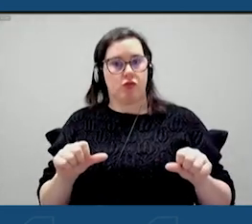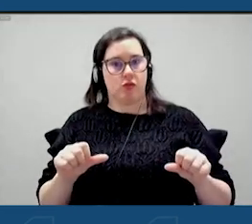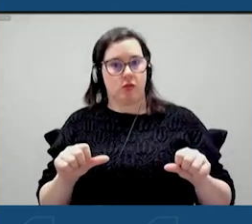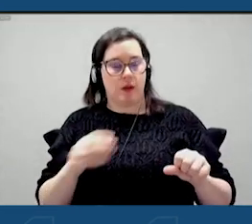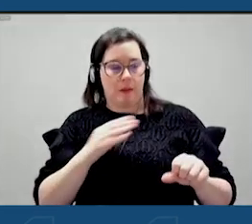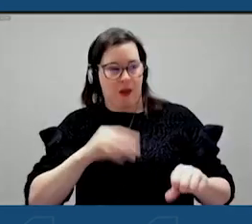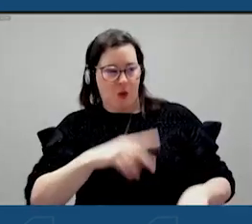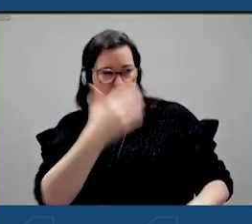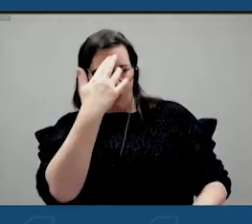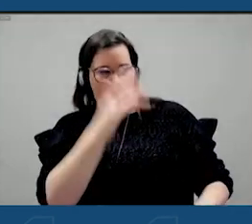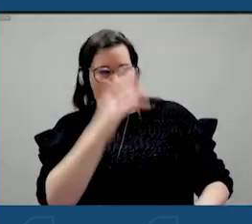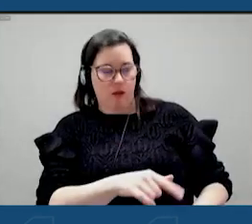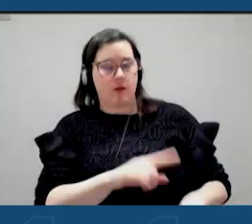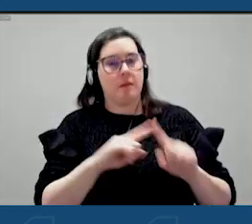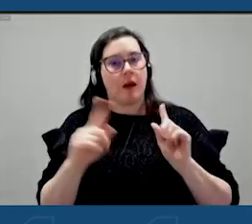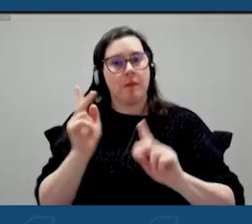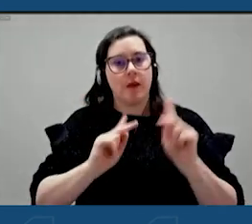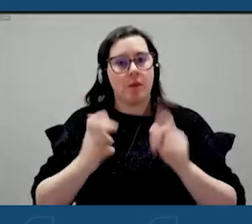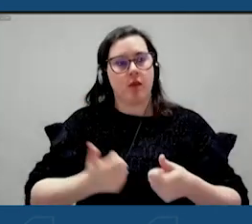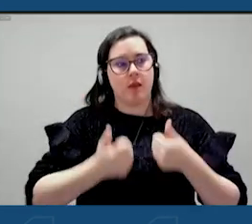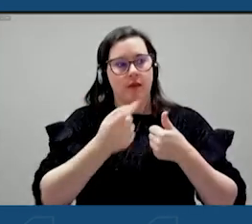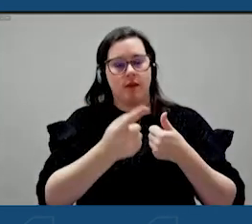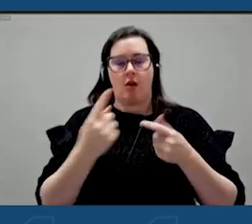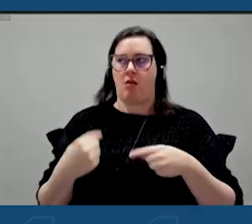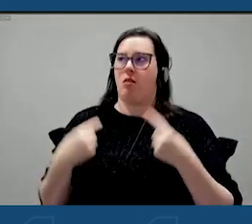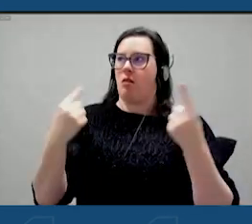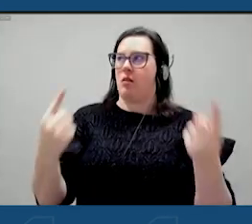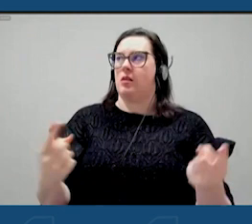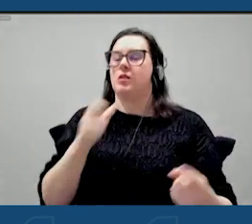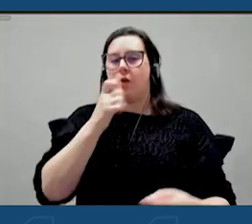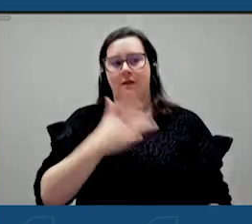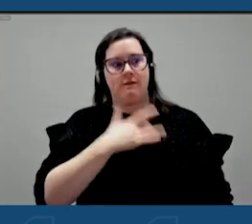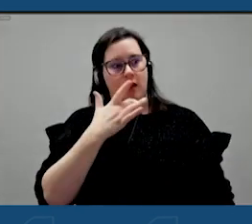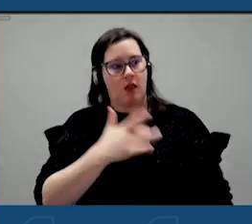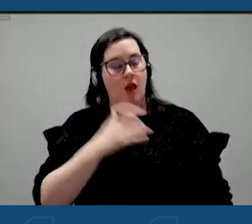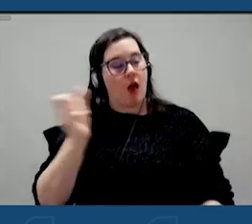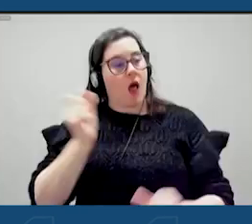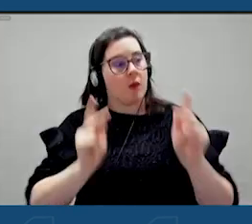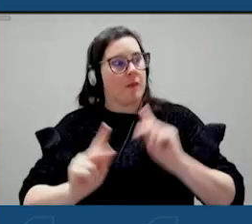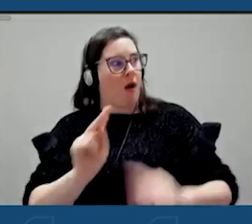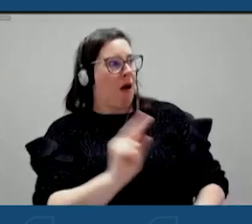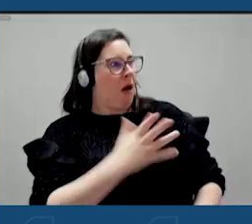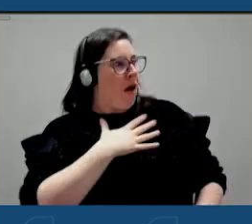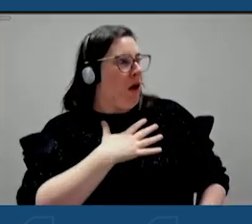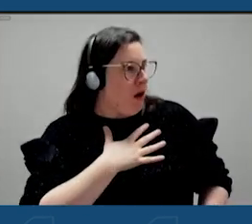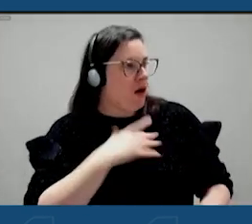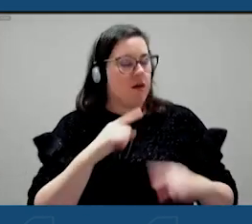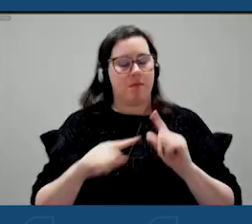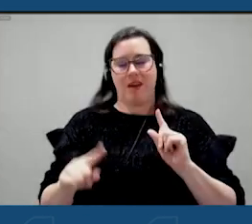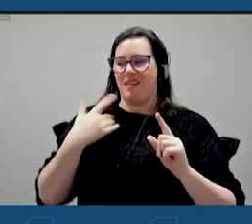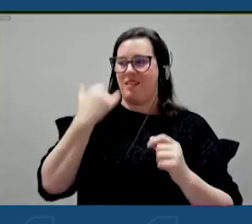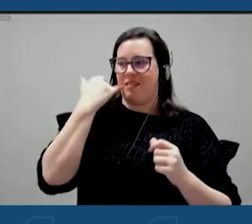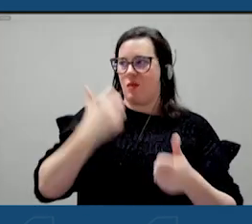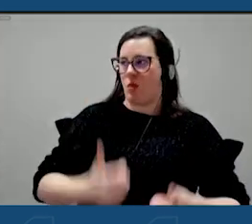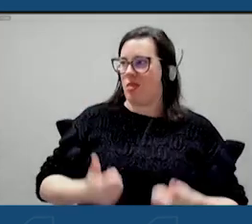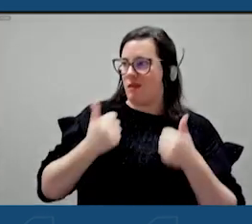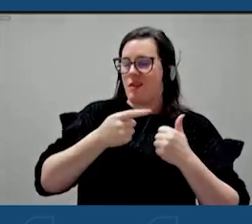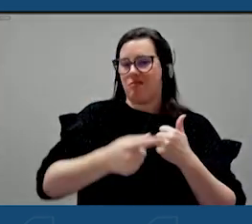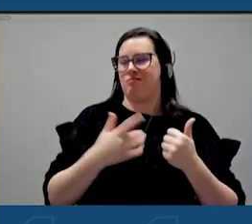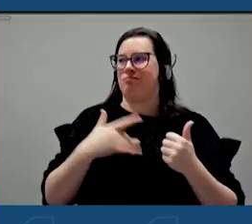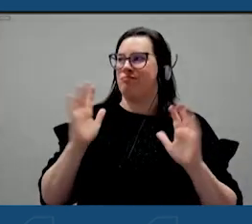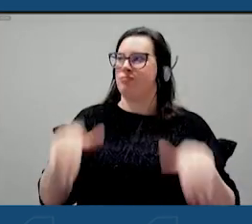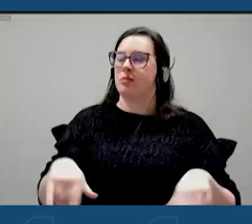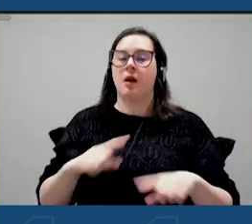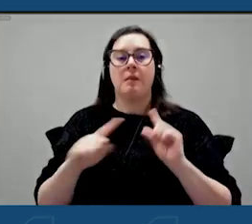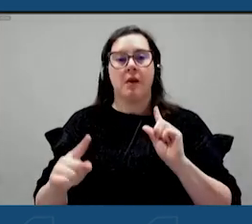you know this, but again, people live there a long time and just don't always feel it. What others see when you see, uh, the charm of it. So you want to take your assets